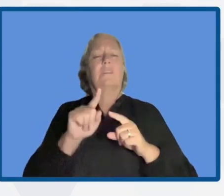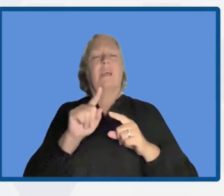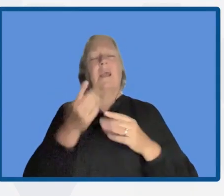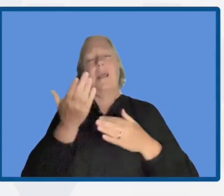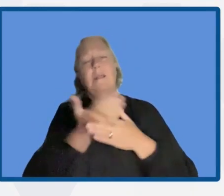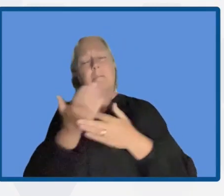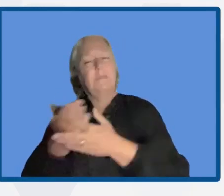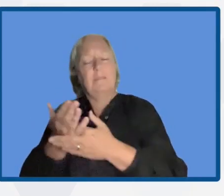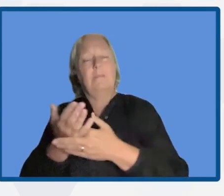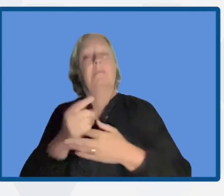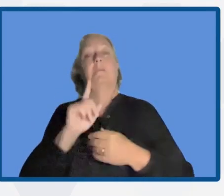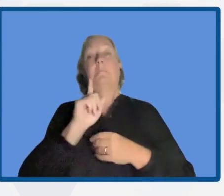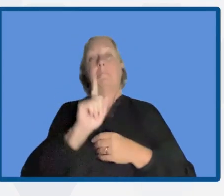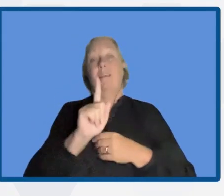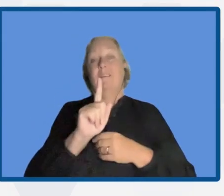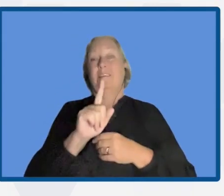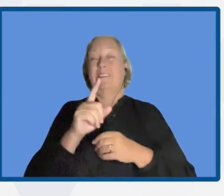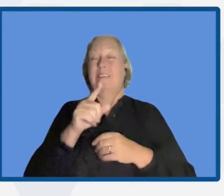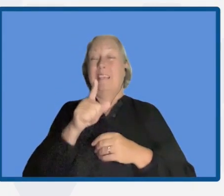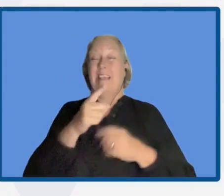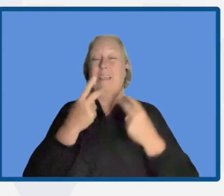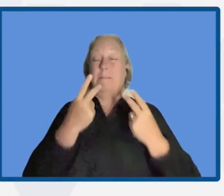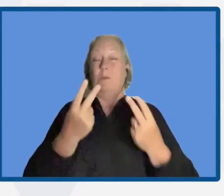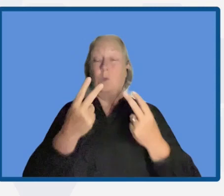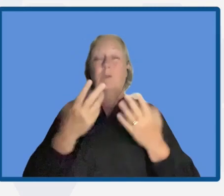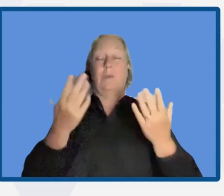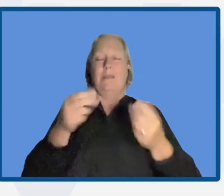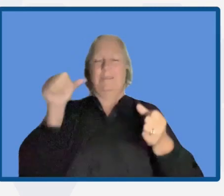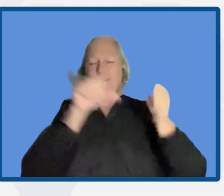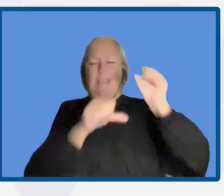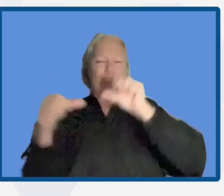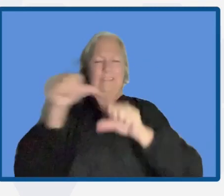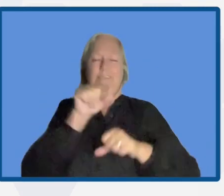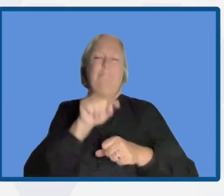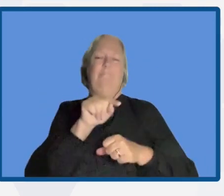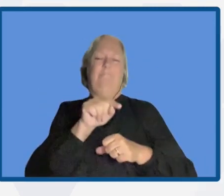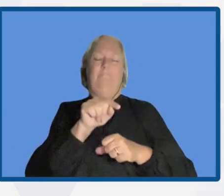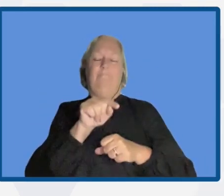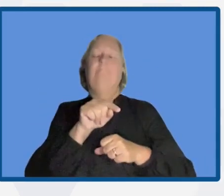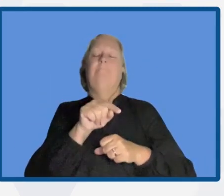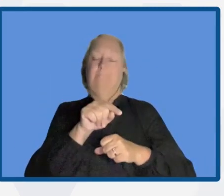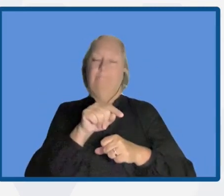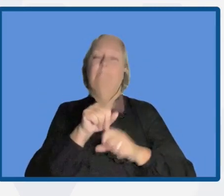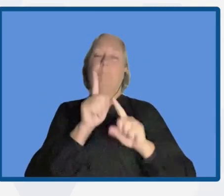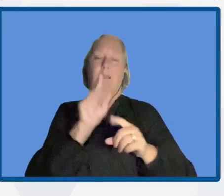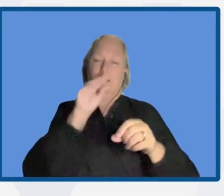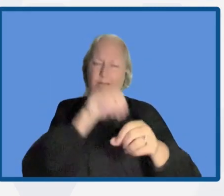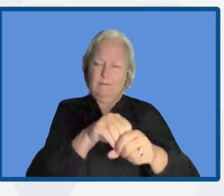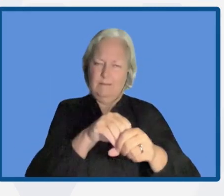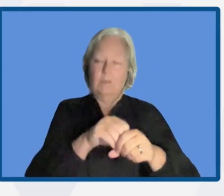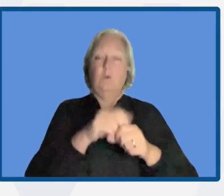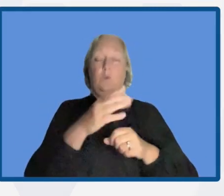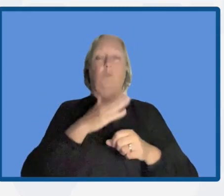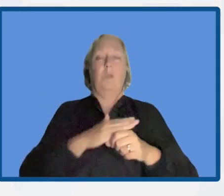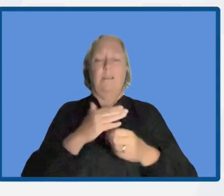important element is science. The importance of collecting evidence,